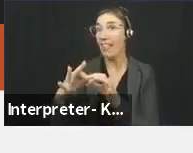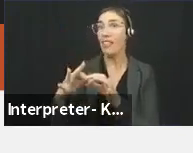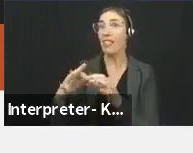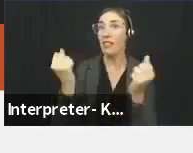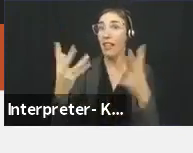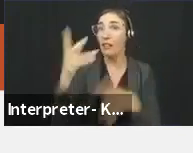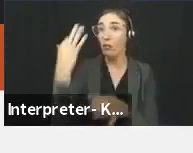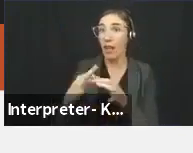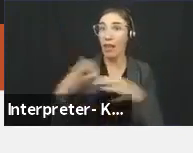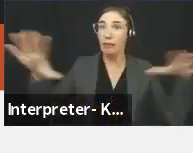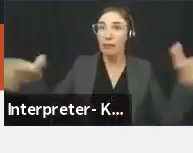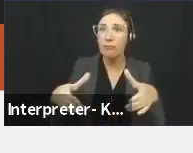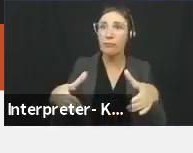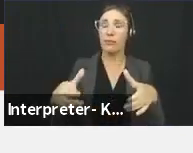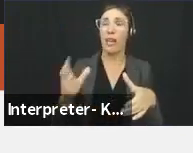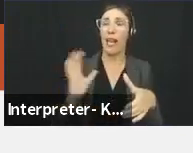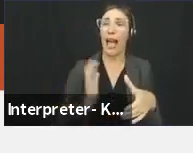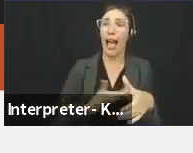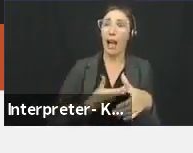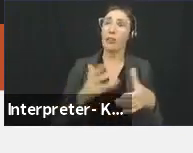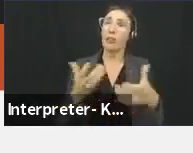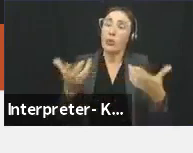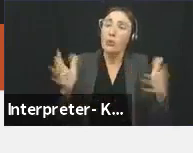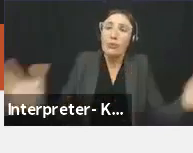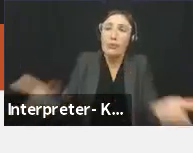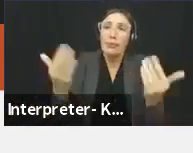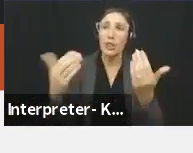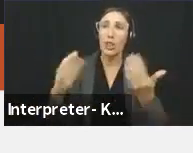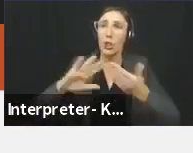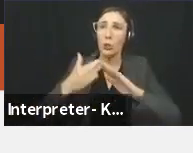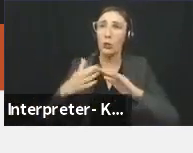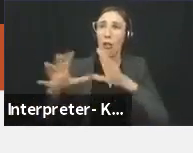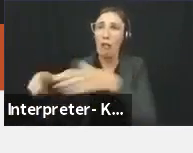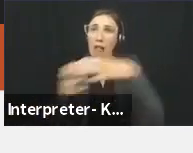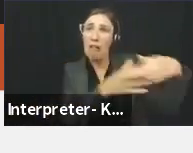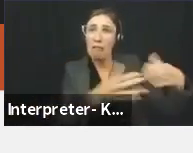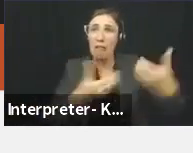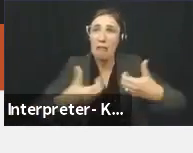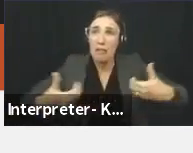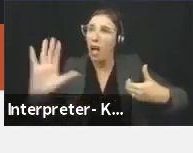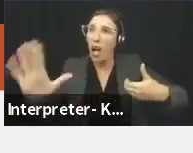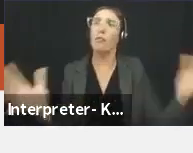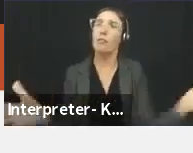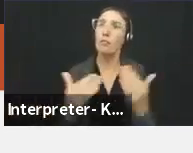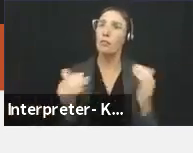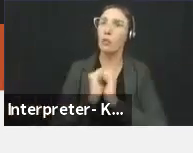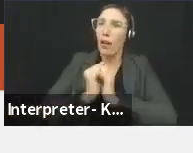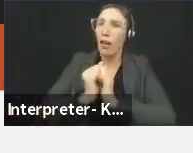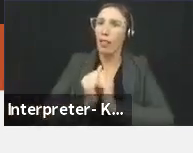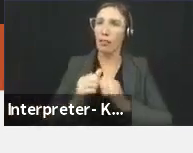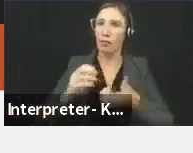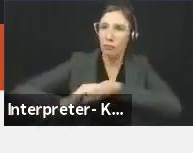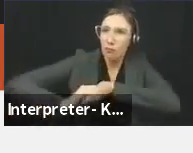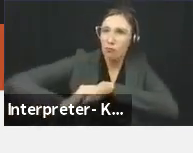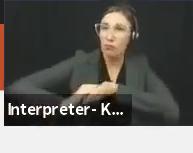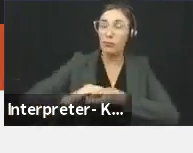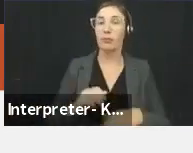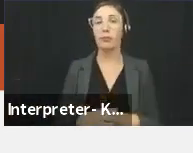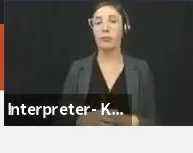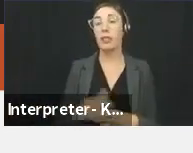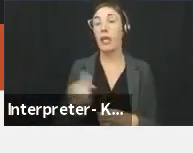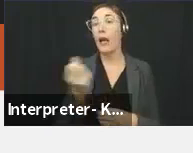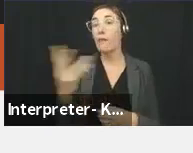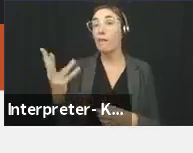of our ongoing efforts to build bridges within the community. Some of the other programs that we did that were very successful were